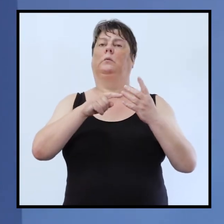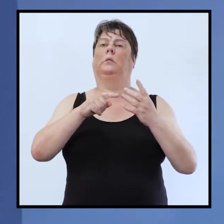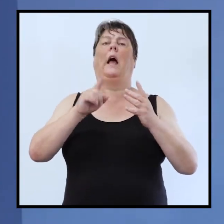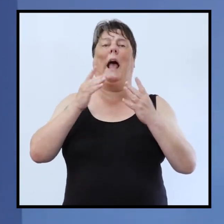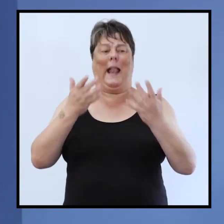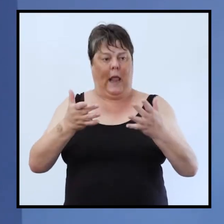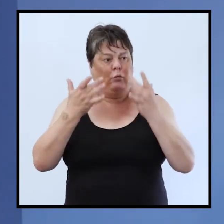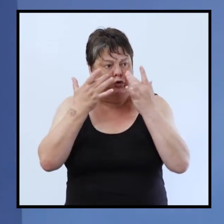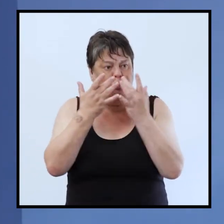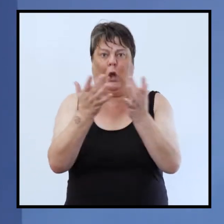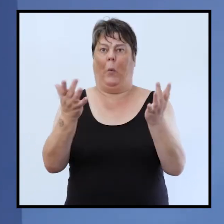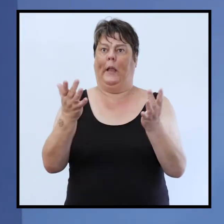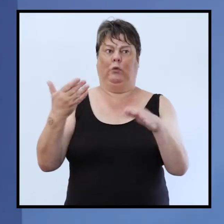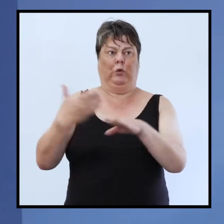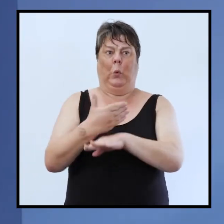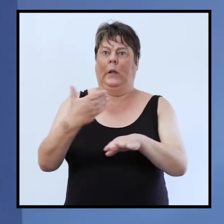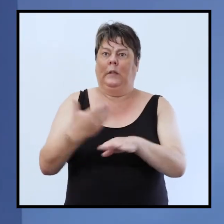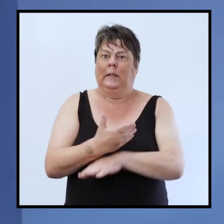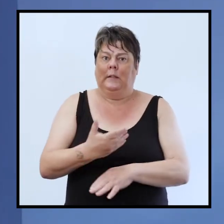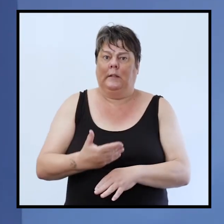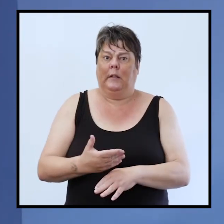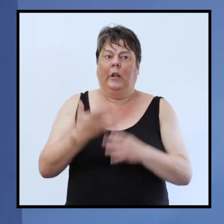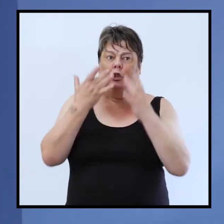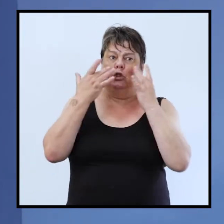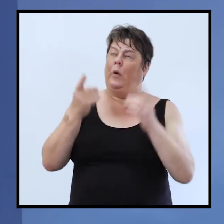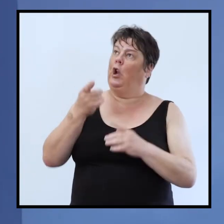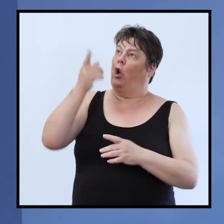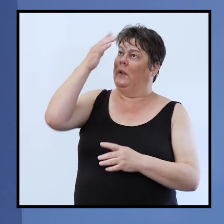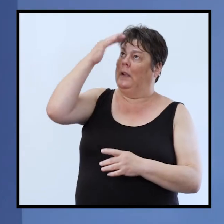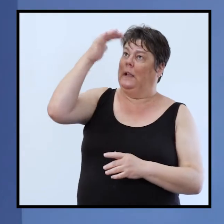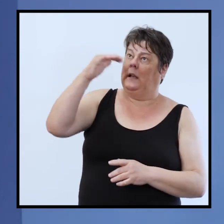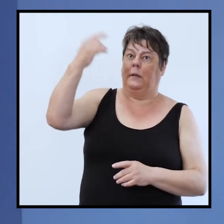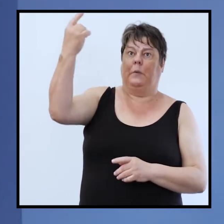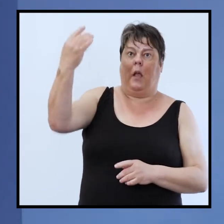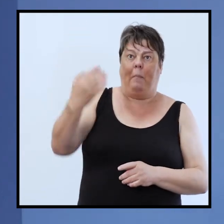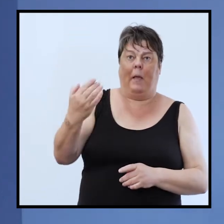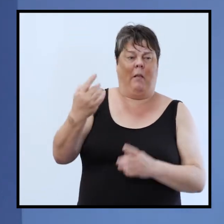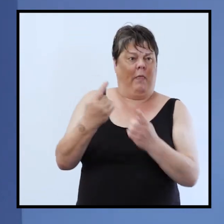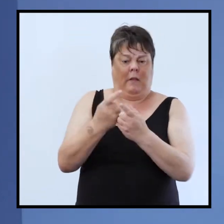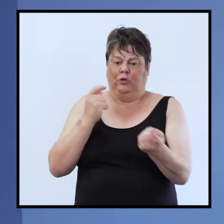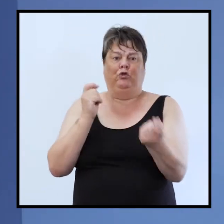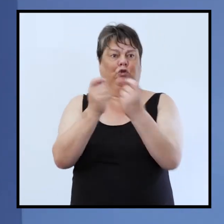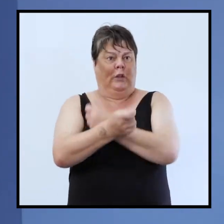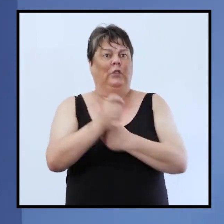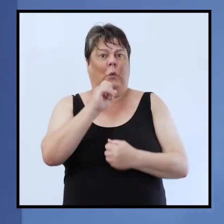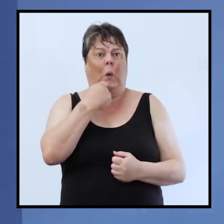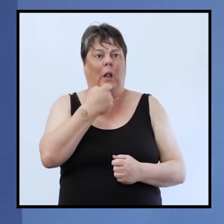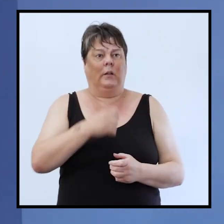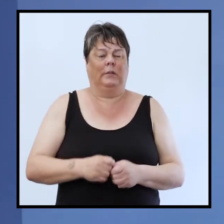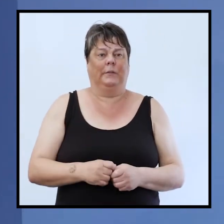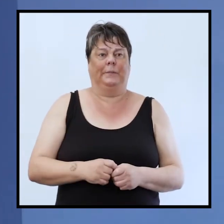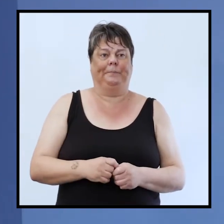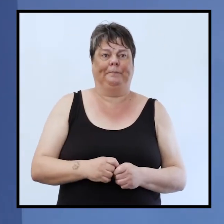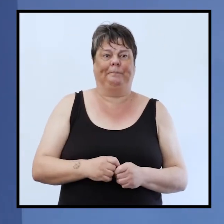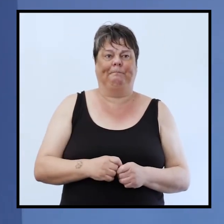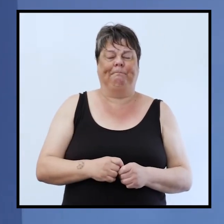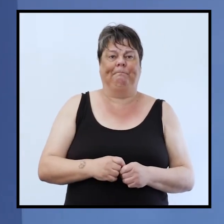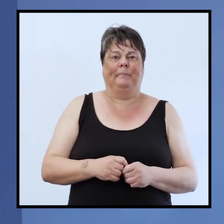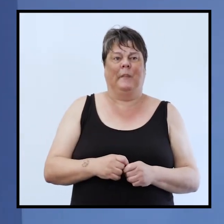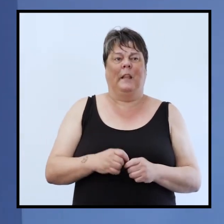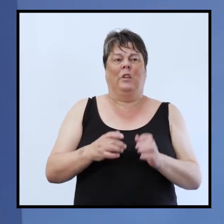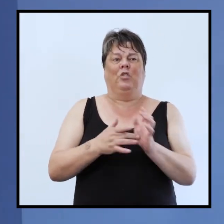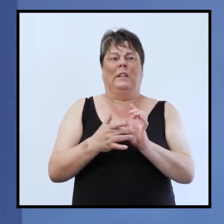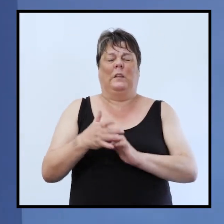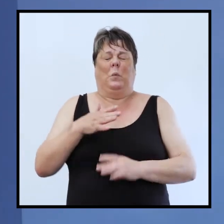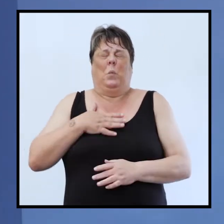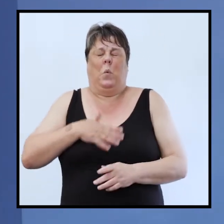doing it he's demonstrating the kingdom of god has come and things are different the kingdom of god is here he always wants to heal